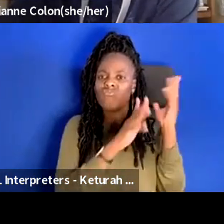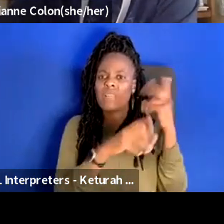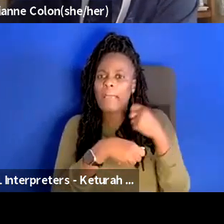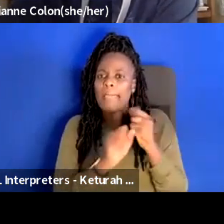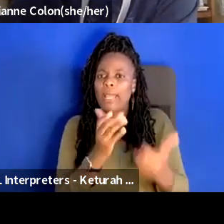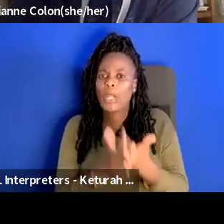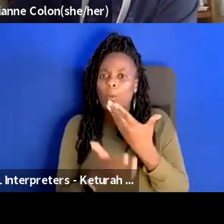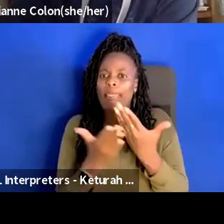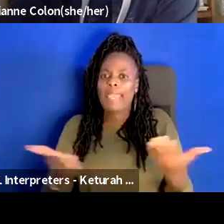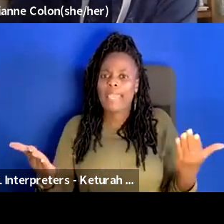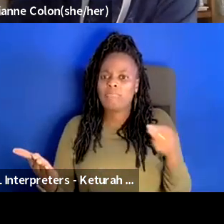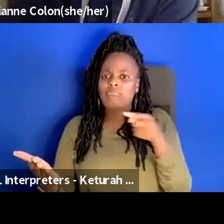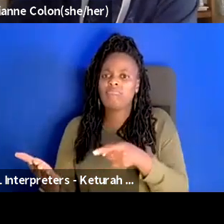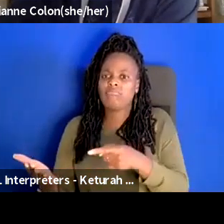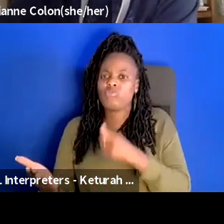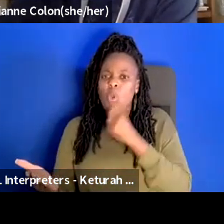obsolete